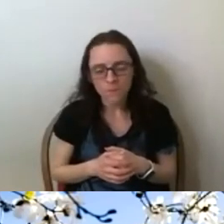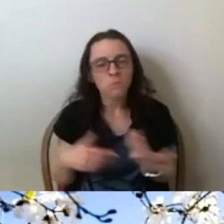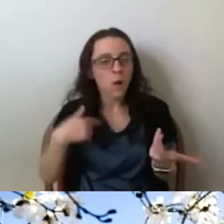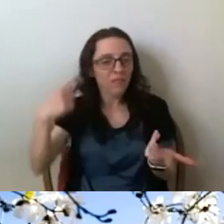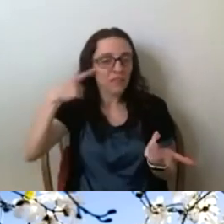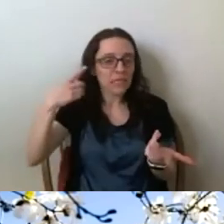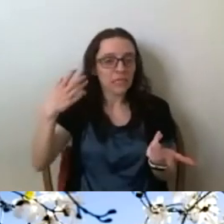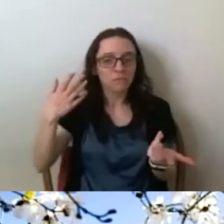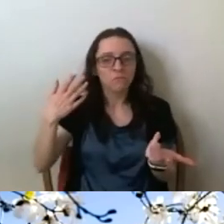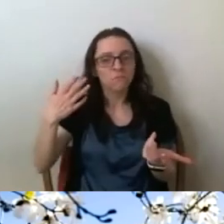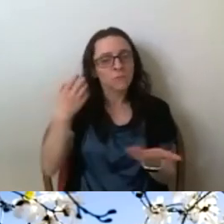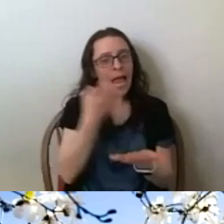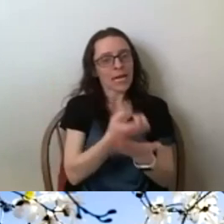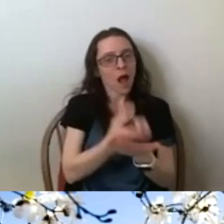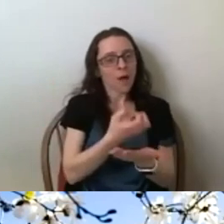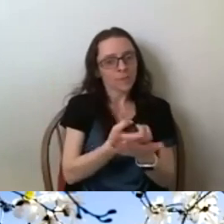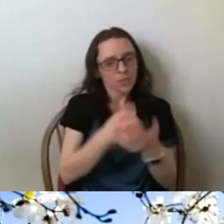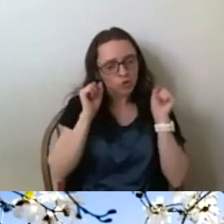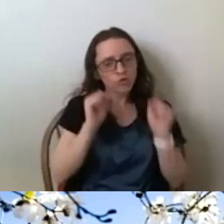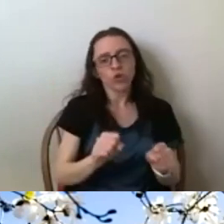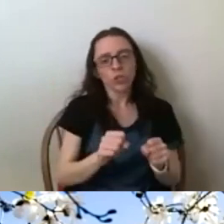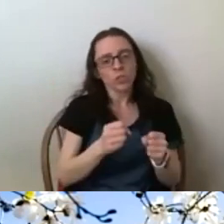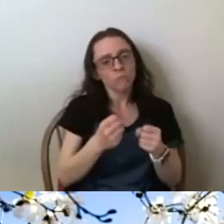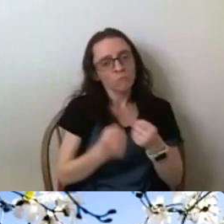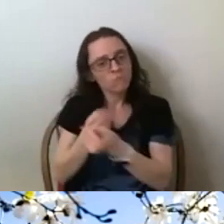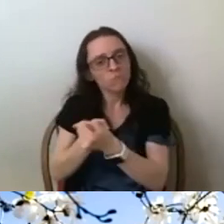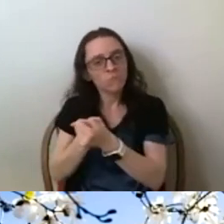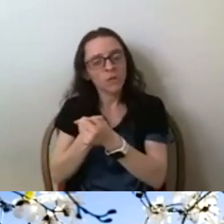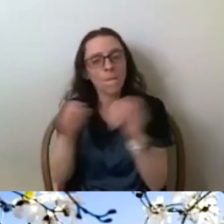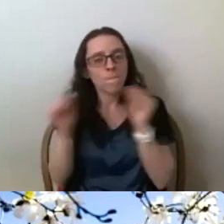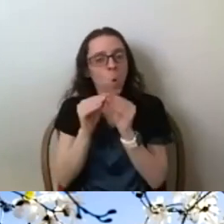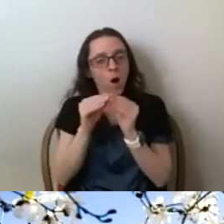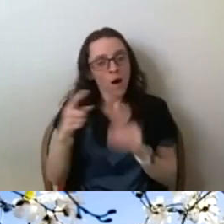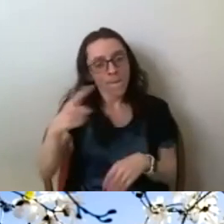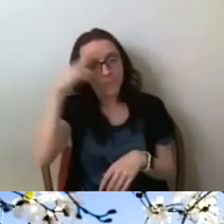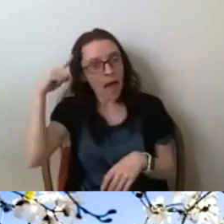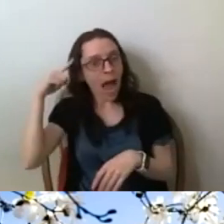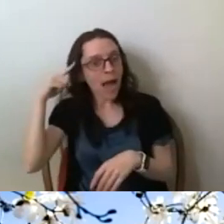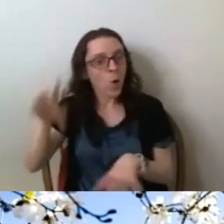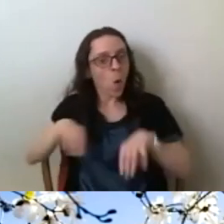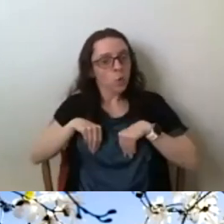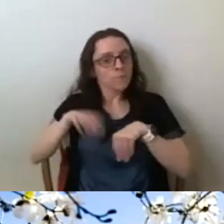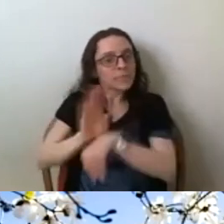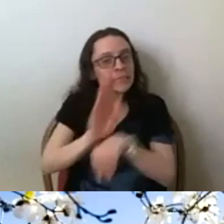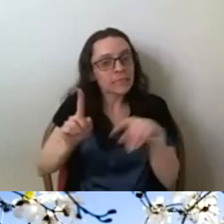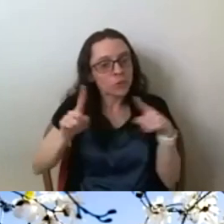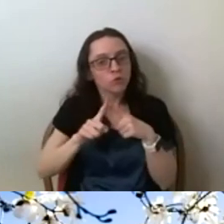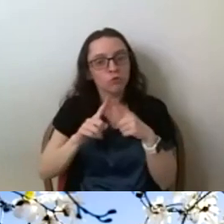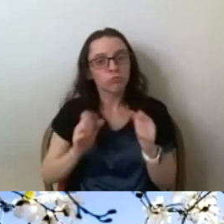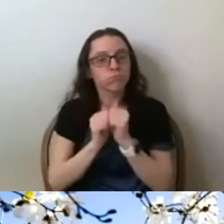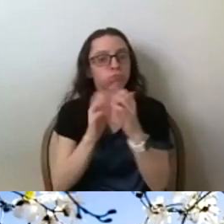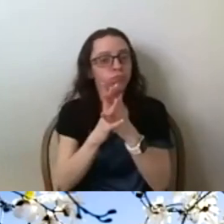creating more black businesses that are successful. And that it's,